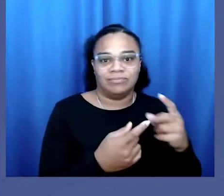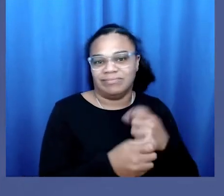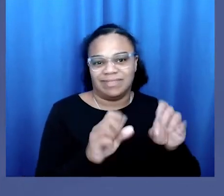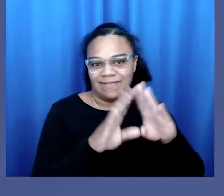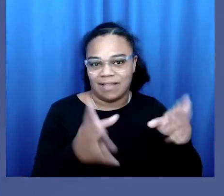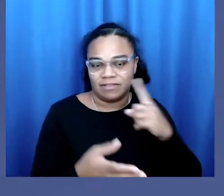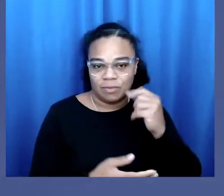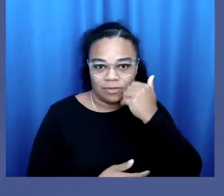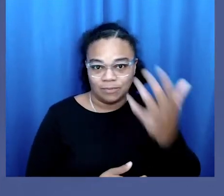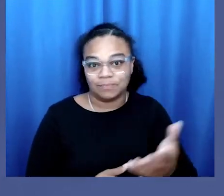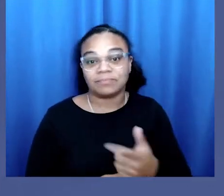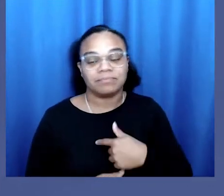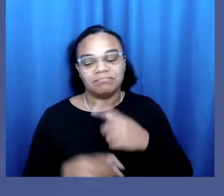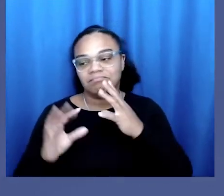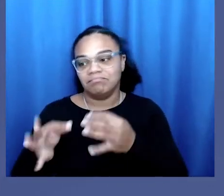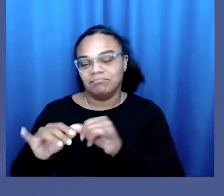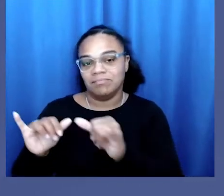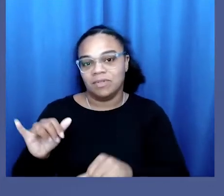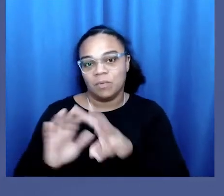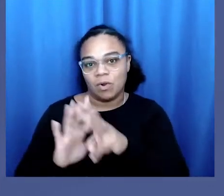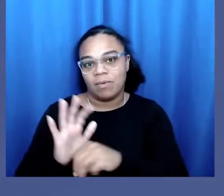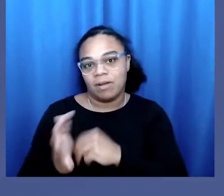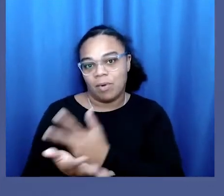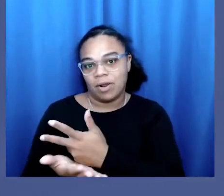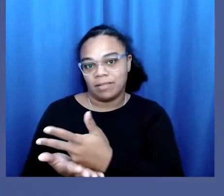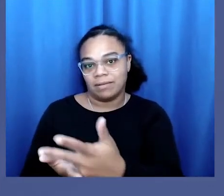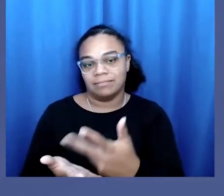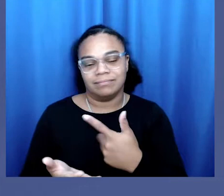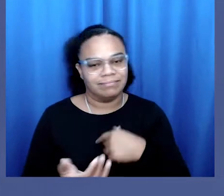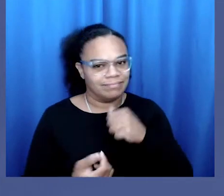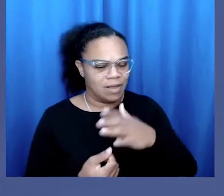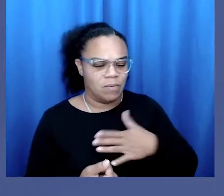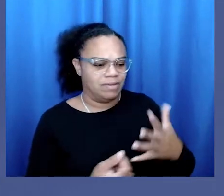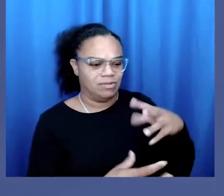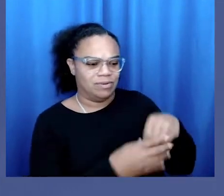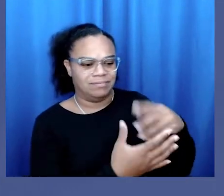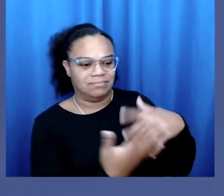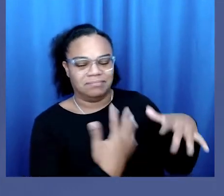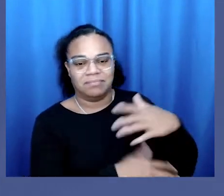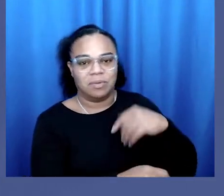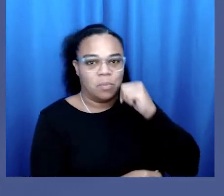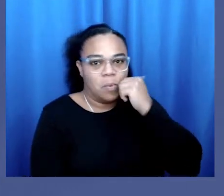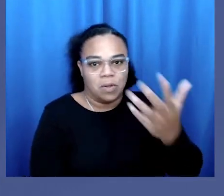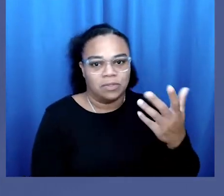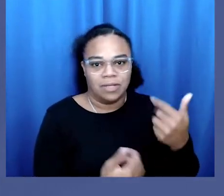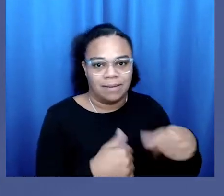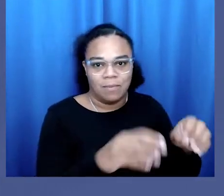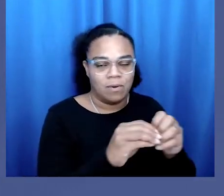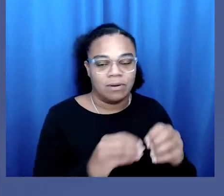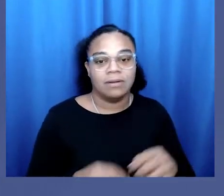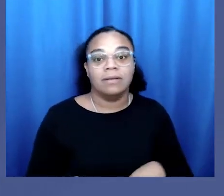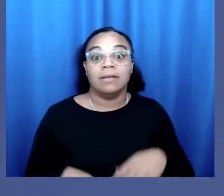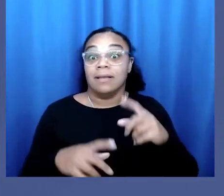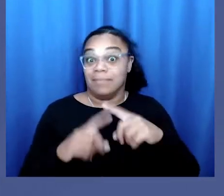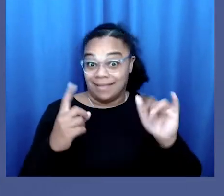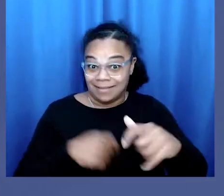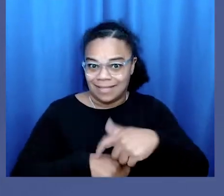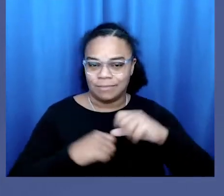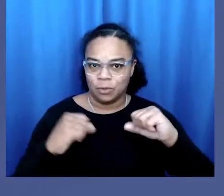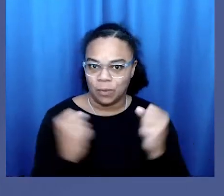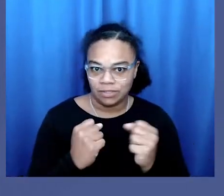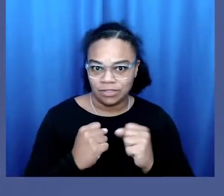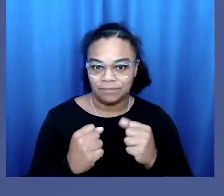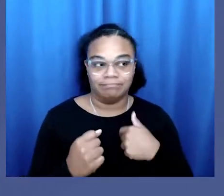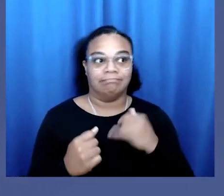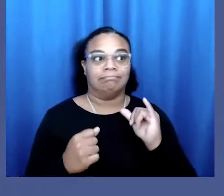I choose the Walmart parking lot, no longer willing to put myself in those environments. With it being winter and all, I don't